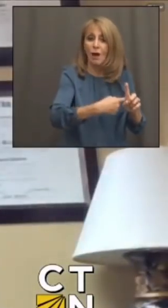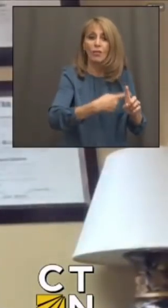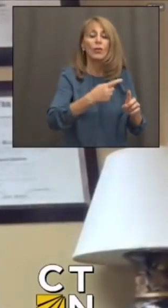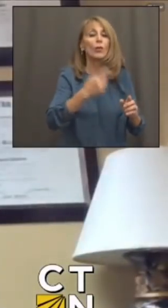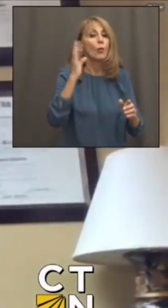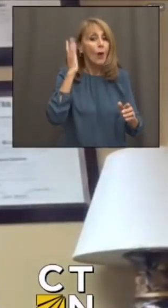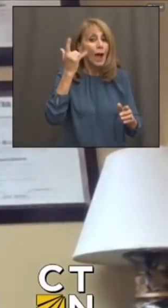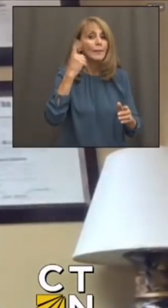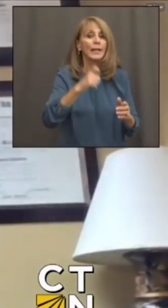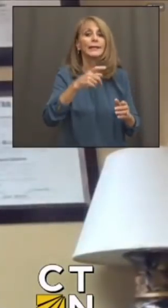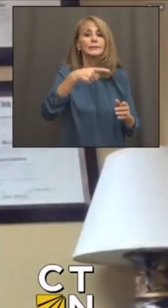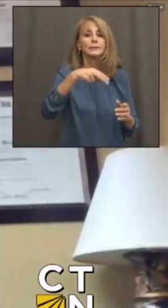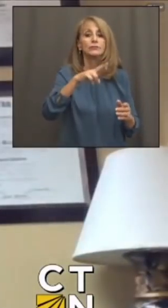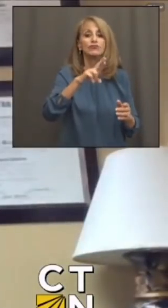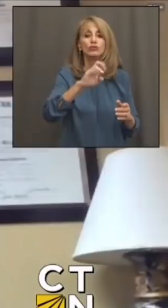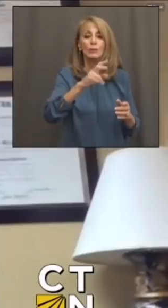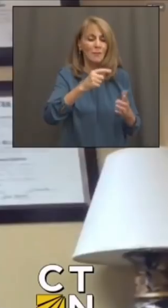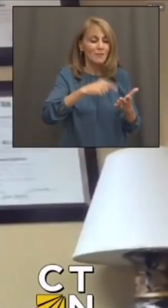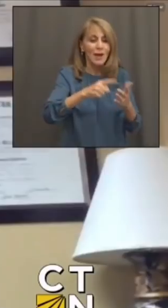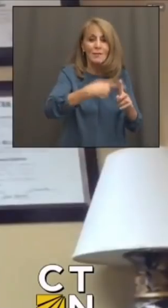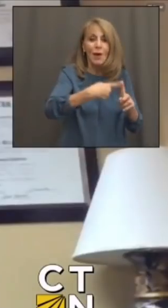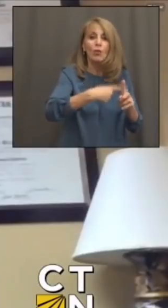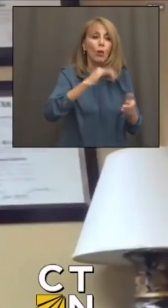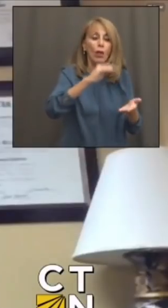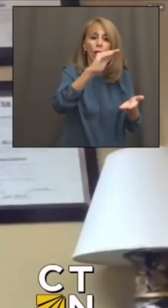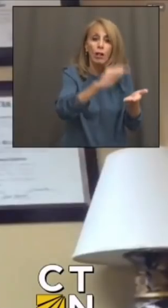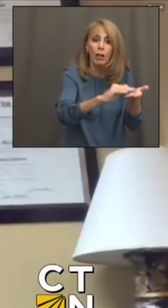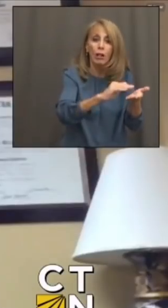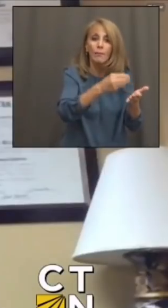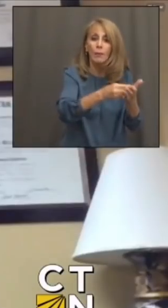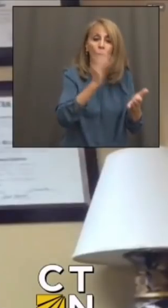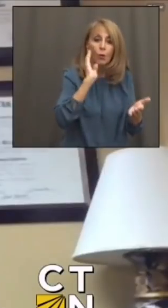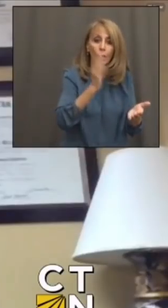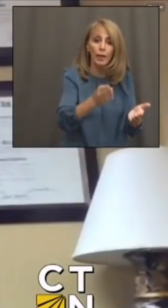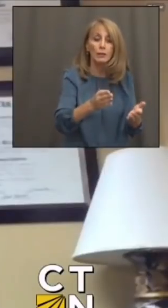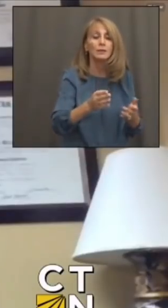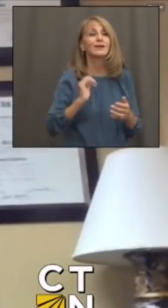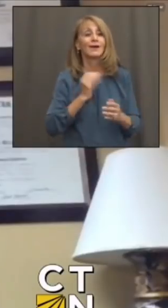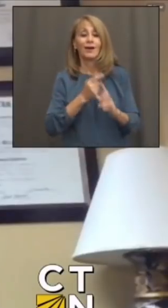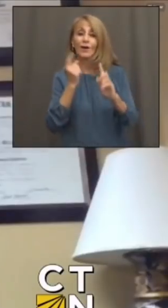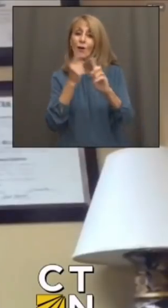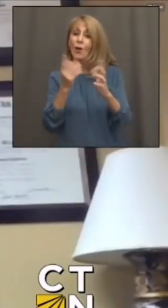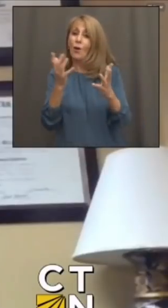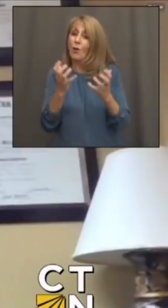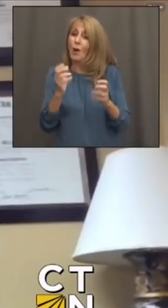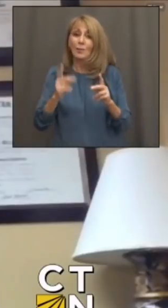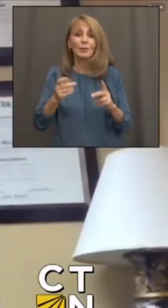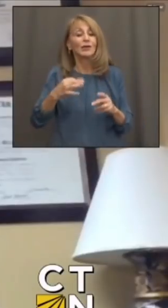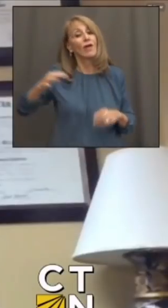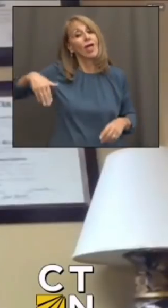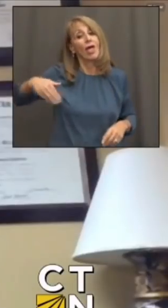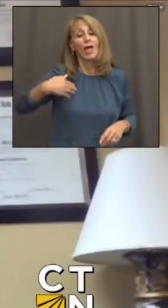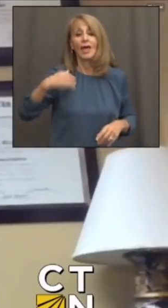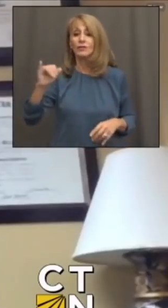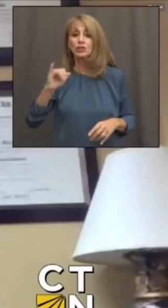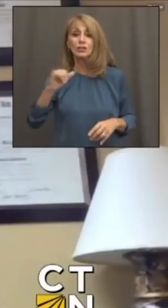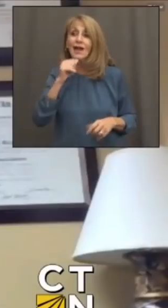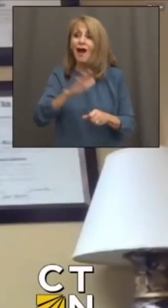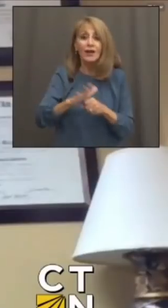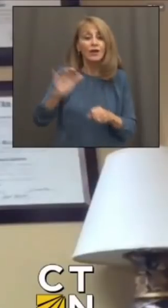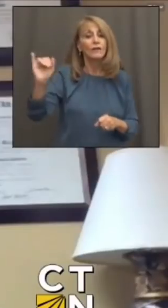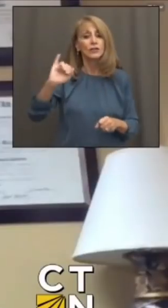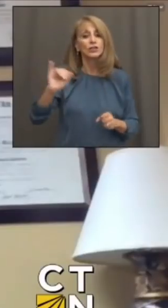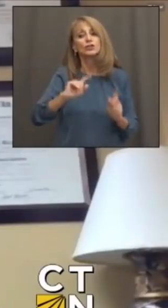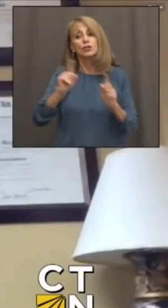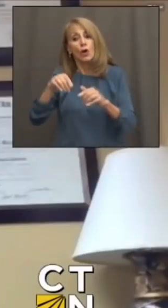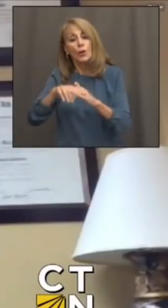reduction. So it be in our best interest to make sure every Connecticut resident who are currently uninsured or underinsured go to